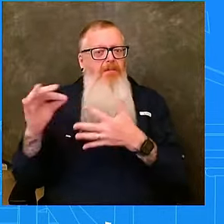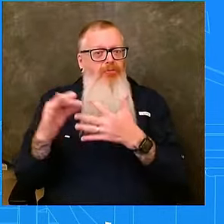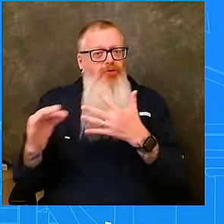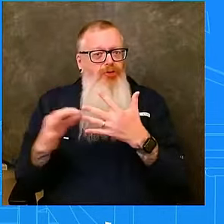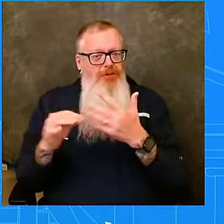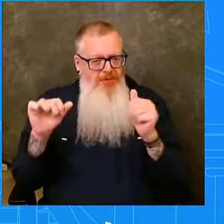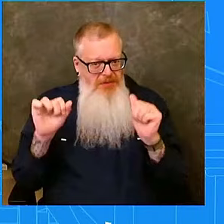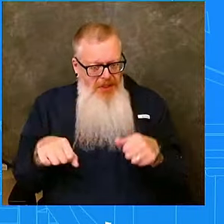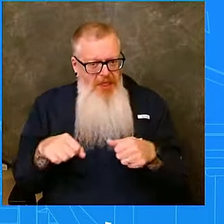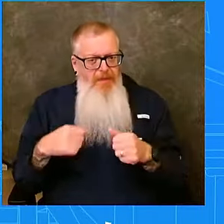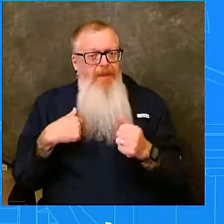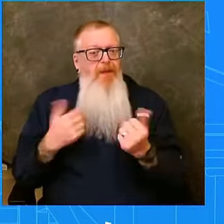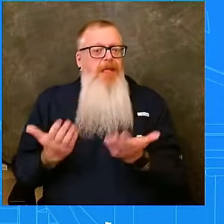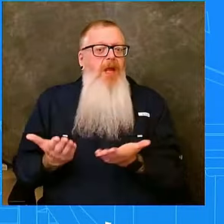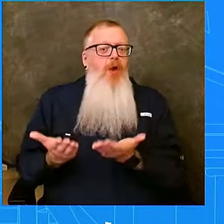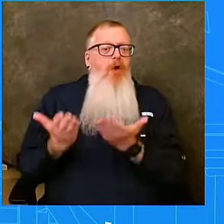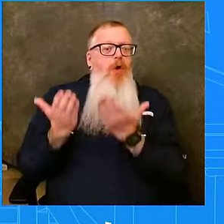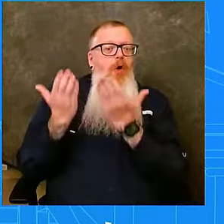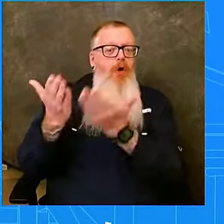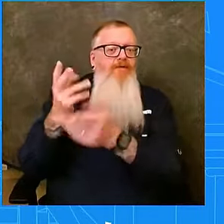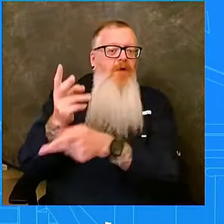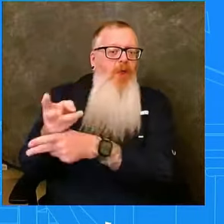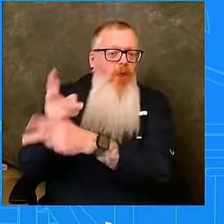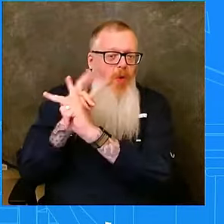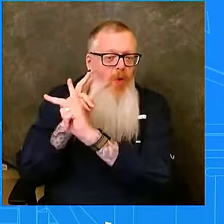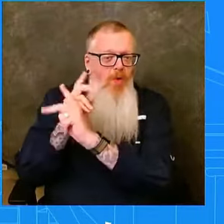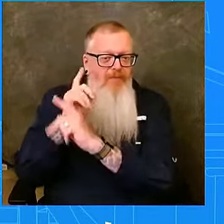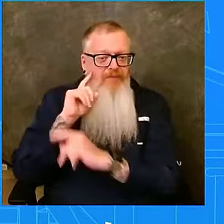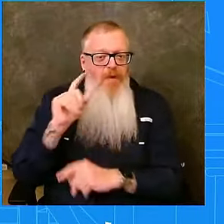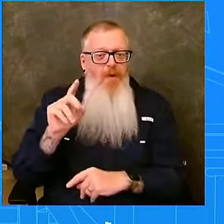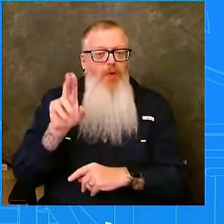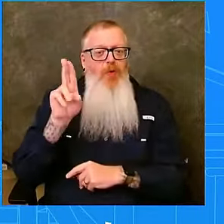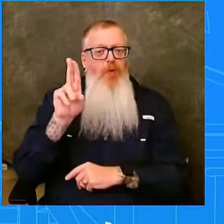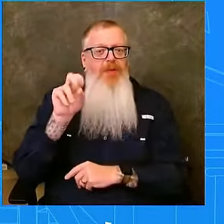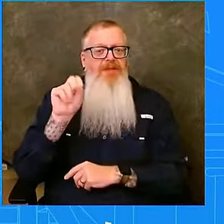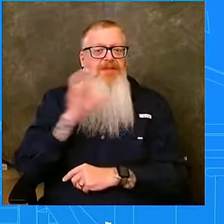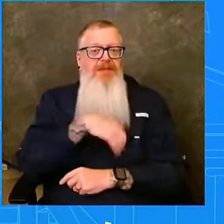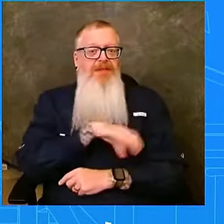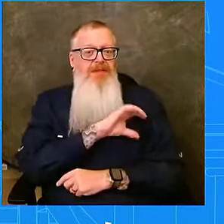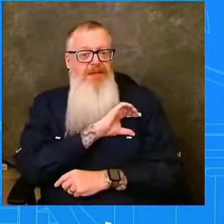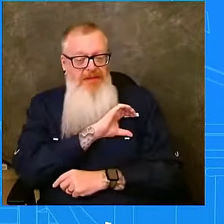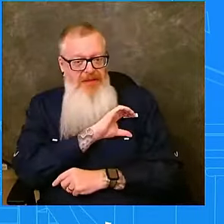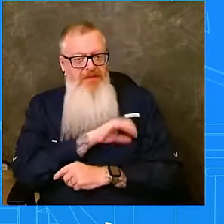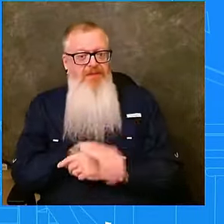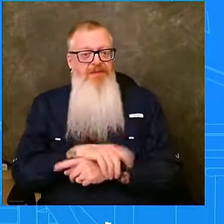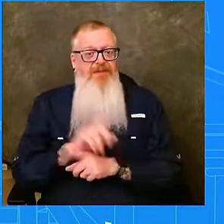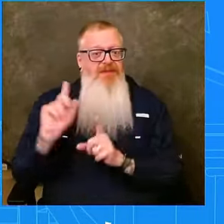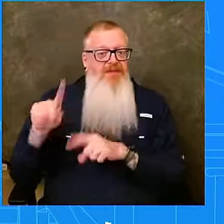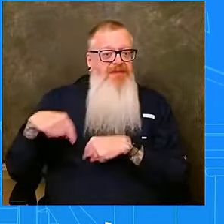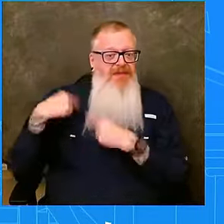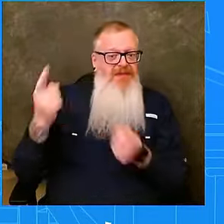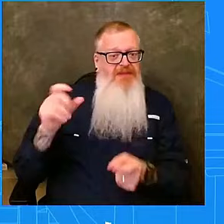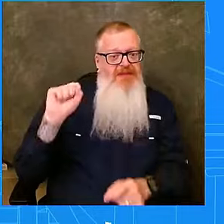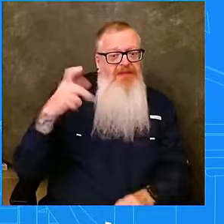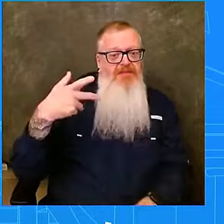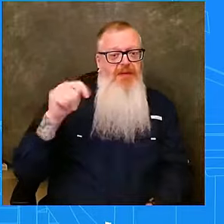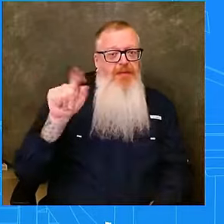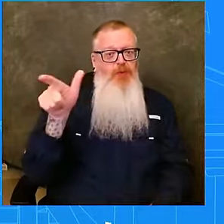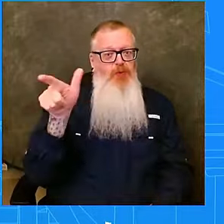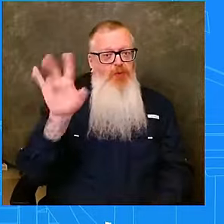who need assistance. Since September 27th, the United States has secured more than 4,000 airplane